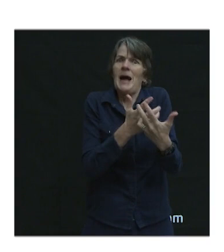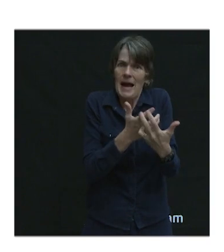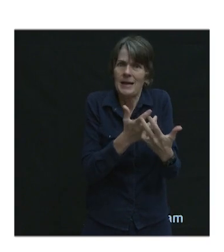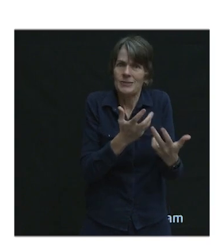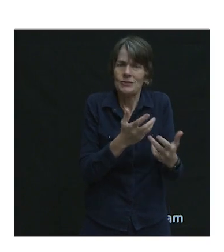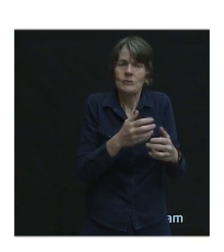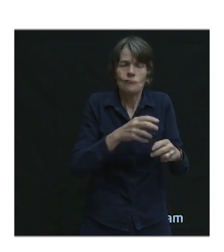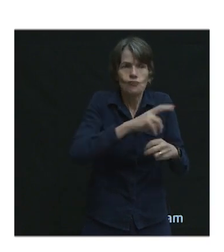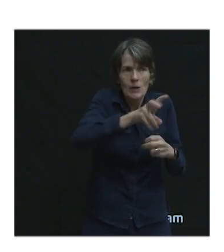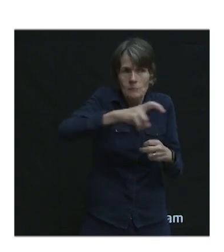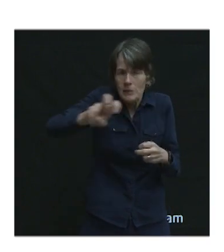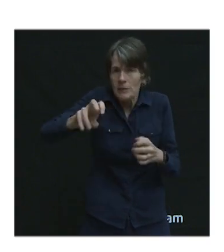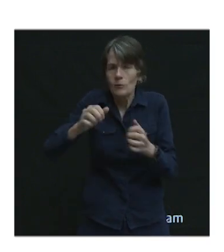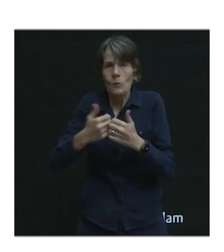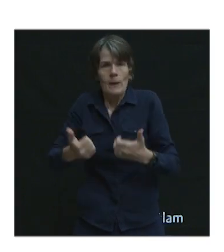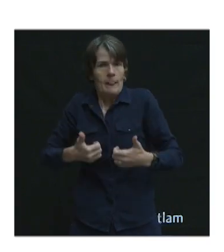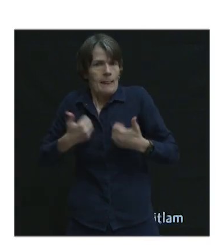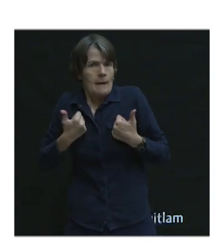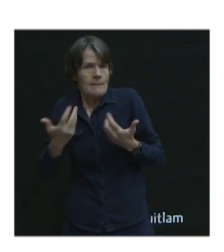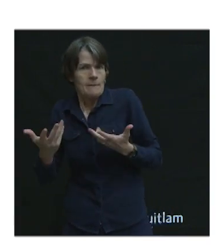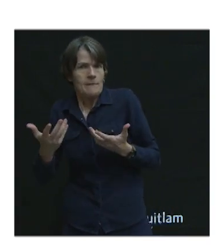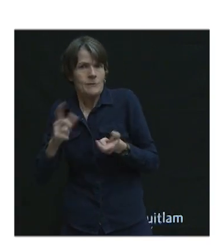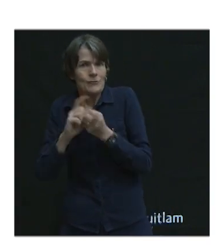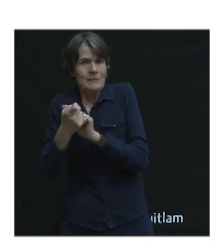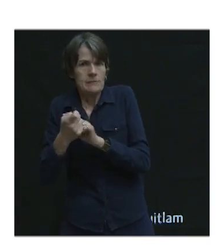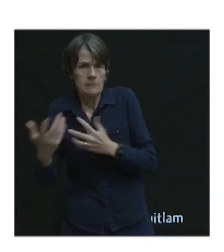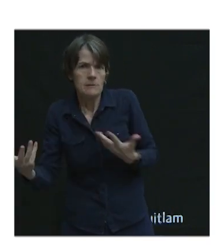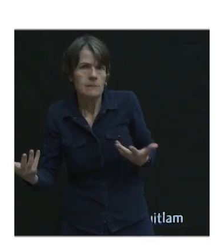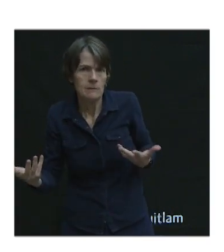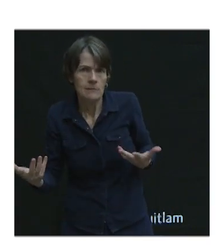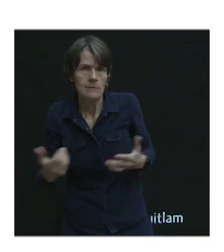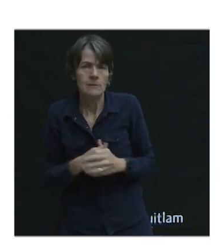these different stages is something that can be overlooked.